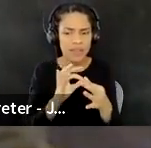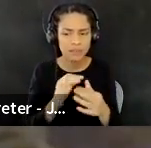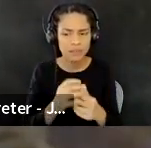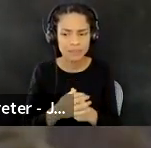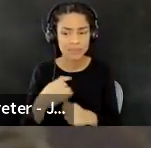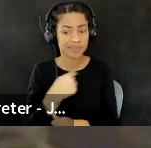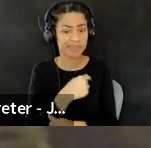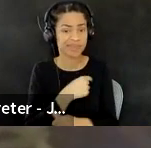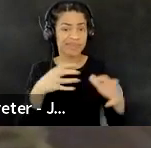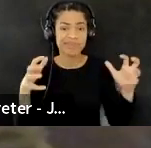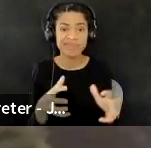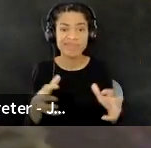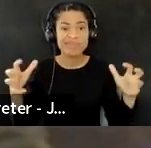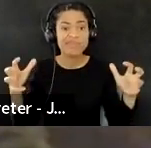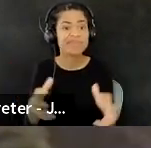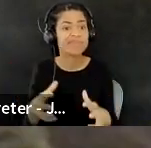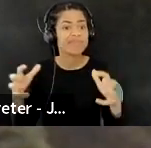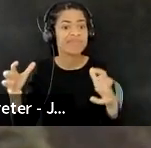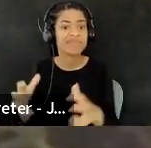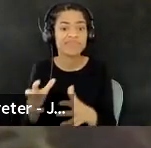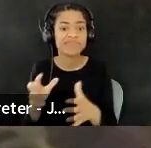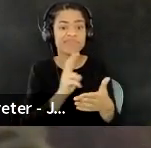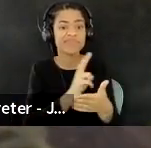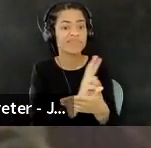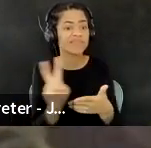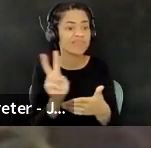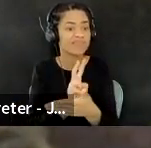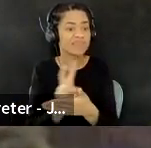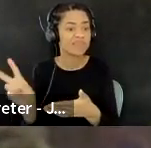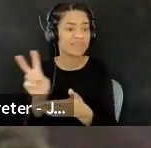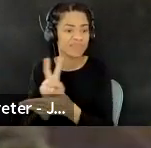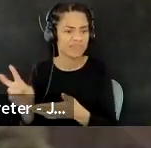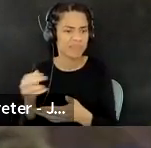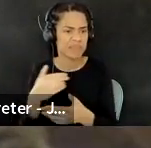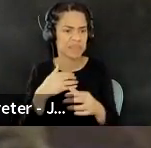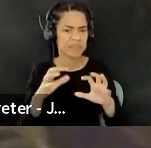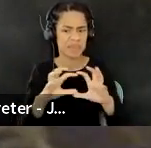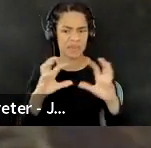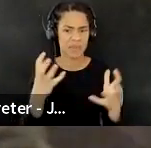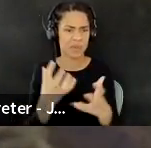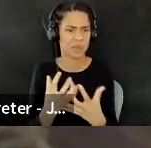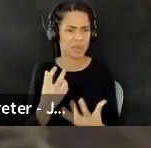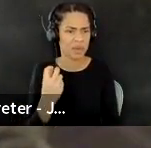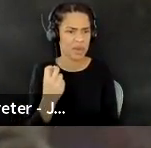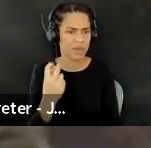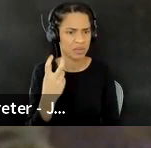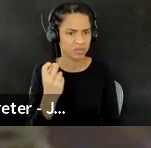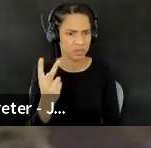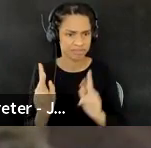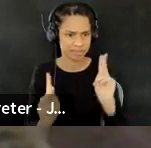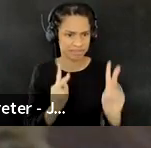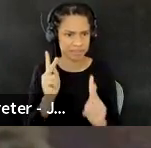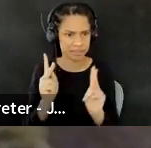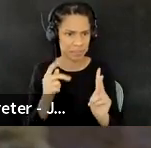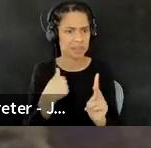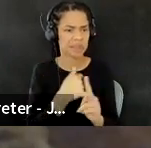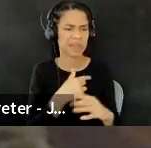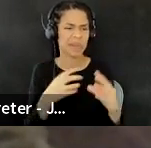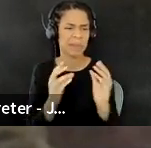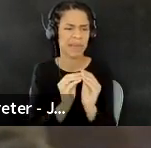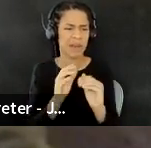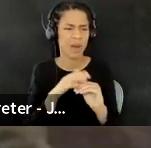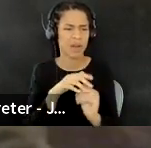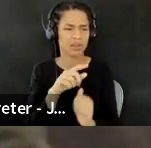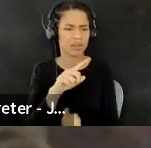two weeks, it's like a group of 12 matriarchs and, um, meeting on Zoom, and it became very clear, um, in the very